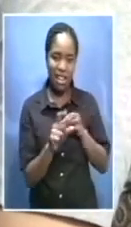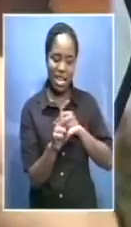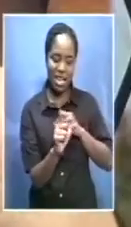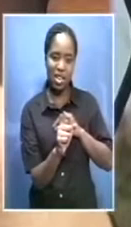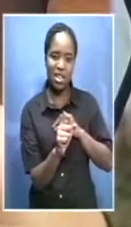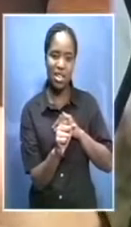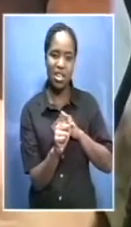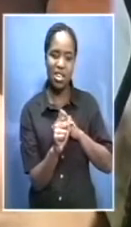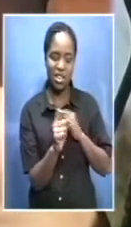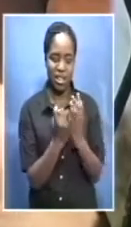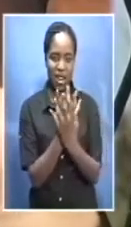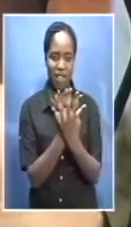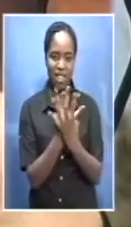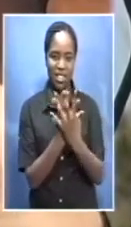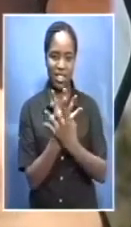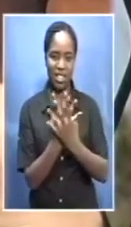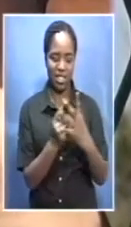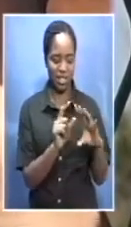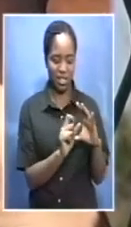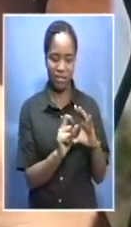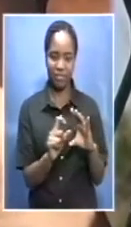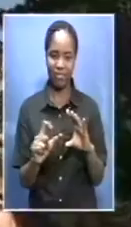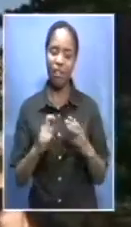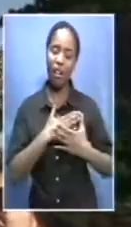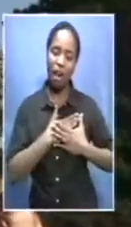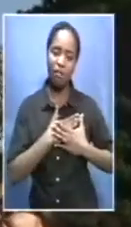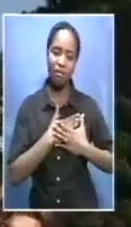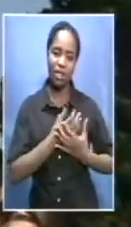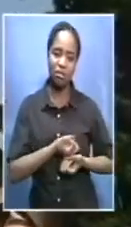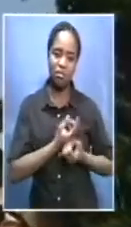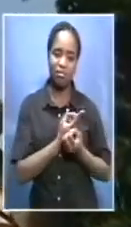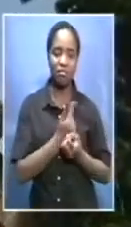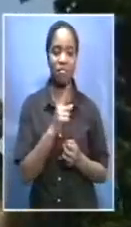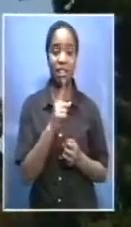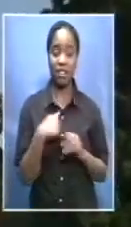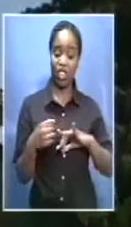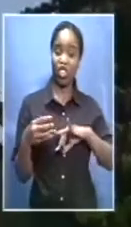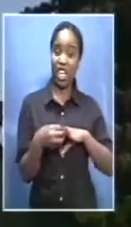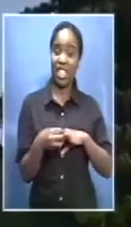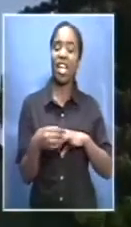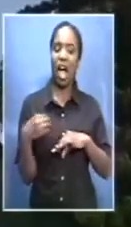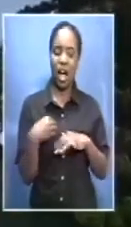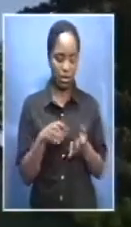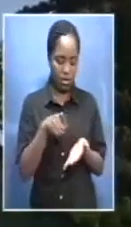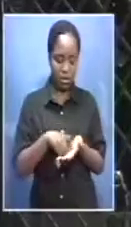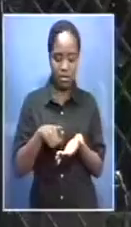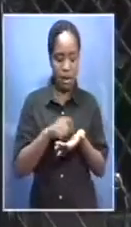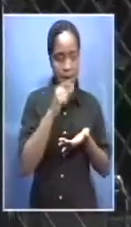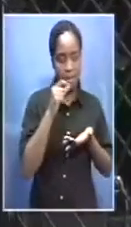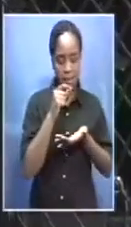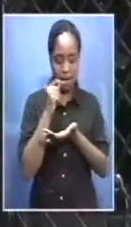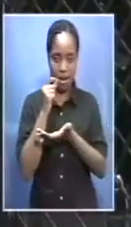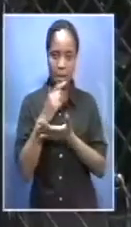then lock it to the fence a concept similar to Paris's love locks couples write their names on padlocks and attach it to a bridge